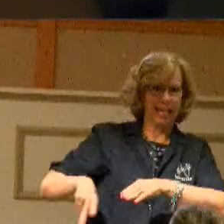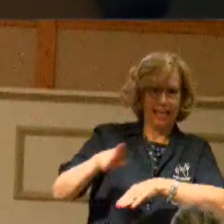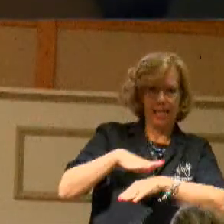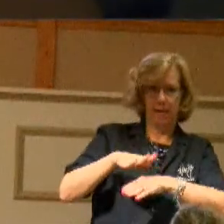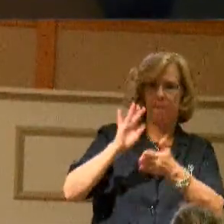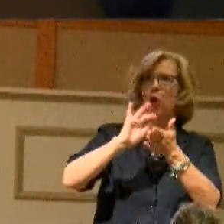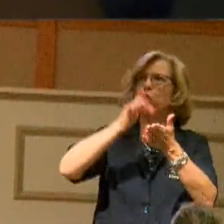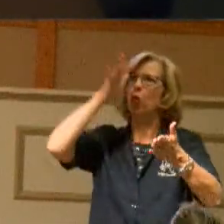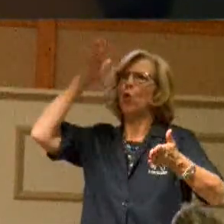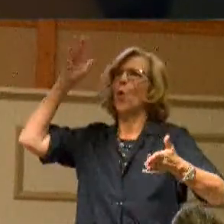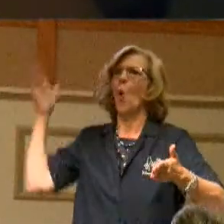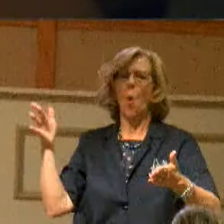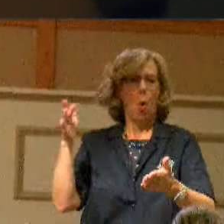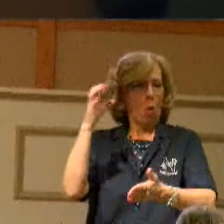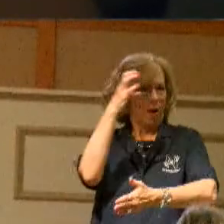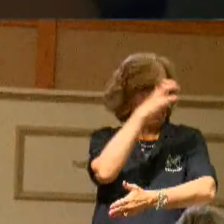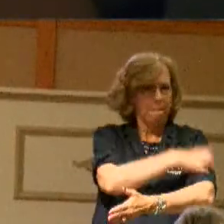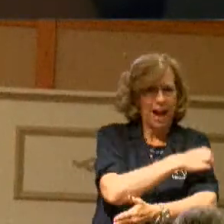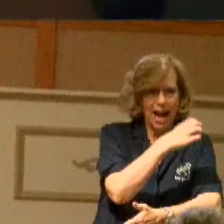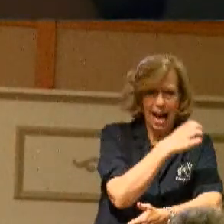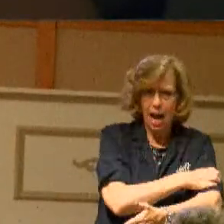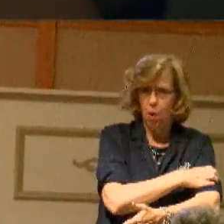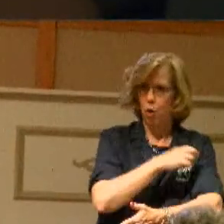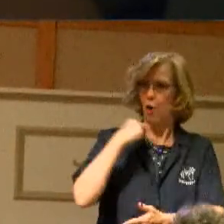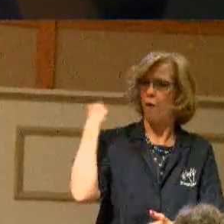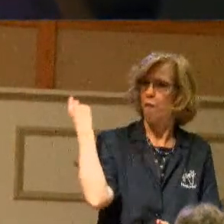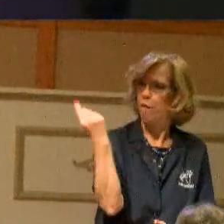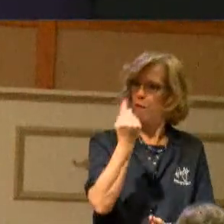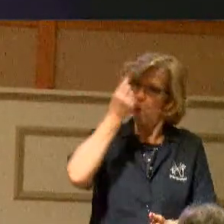glory and the power forever.